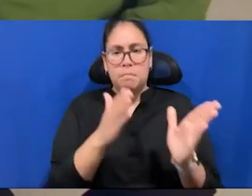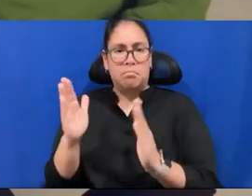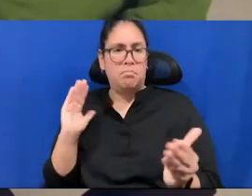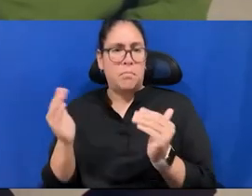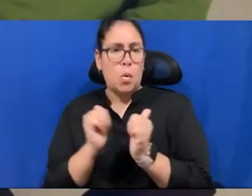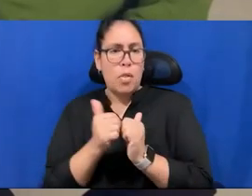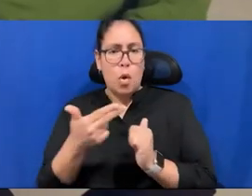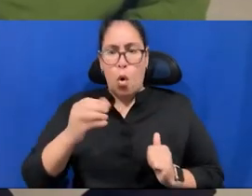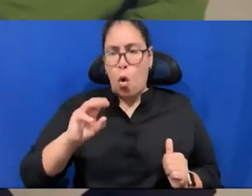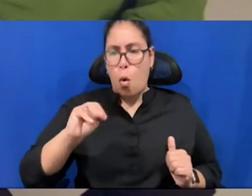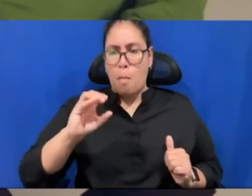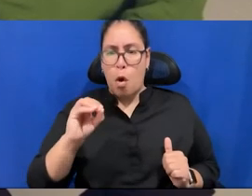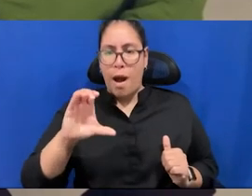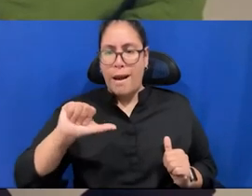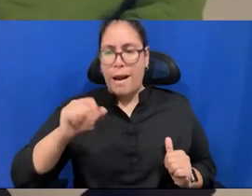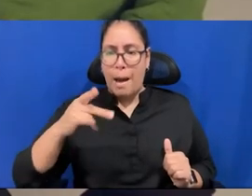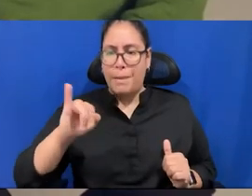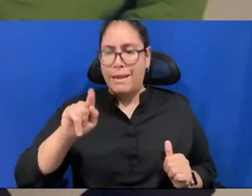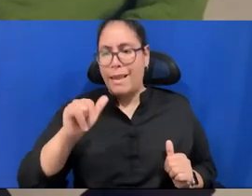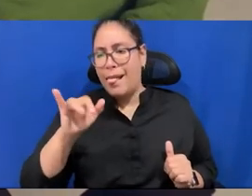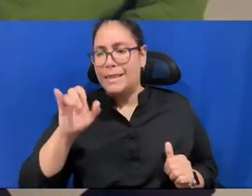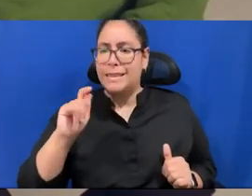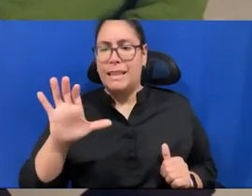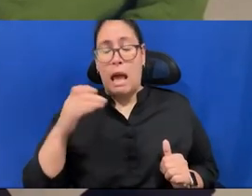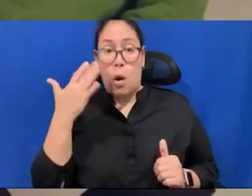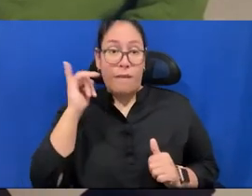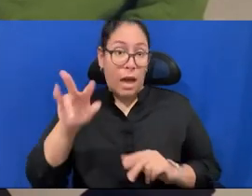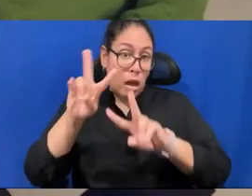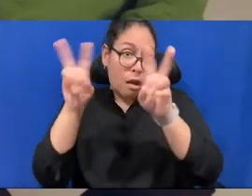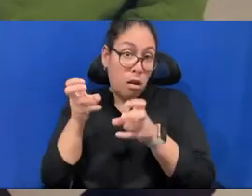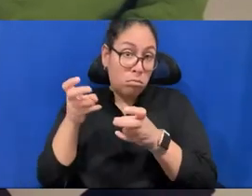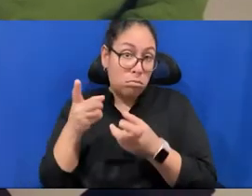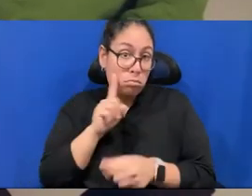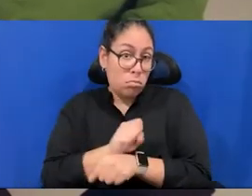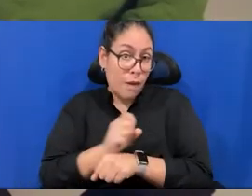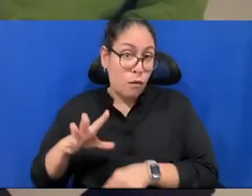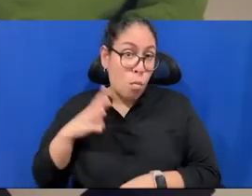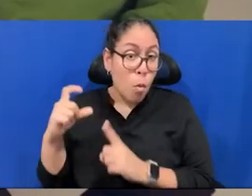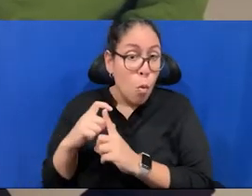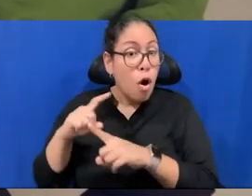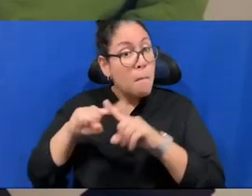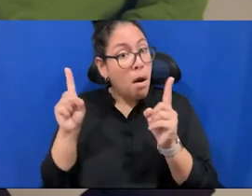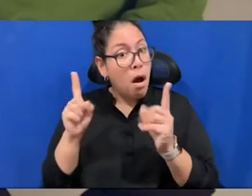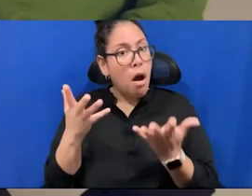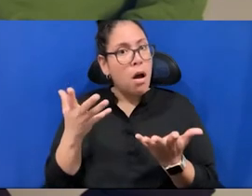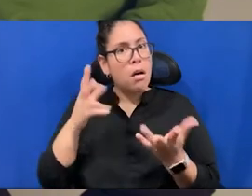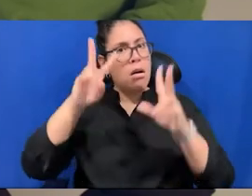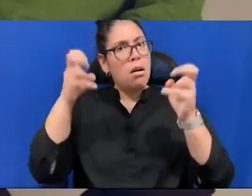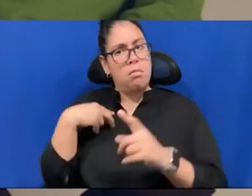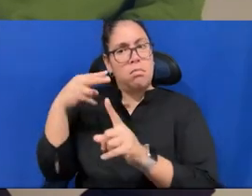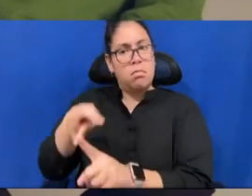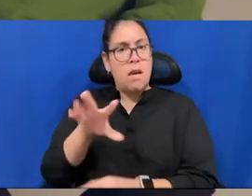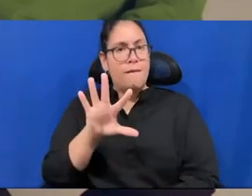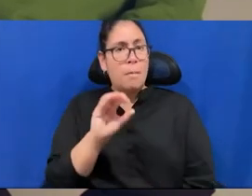exists even, uh, is, uh, is living today. Right? But I don't know if I answered the question, right? Five percent of the population are able to